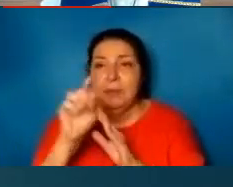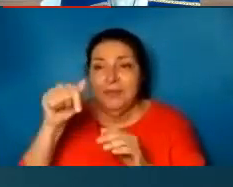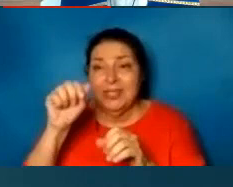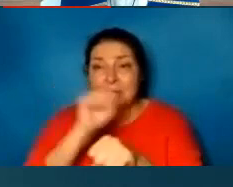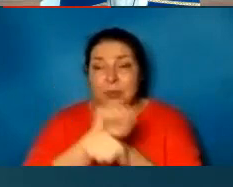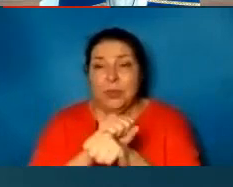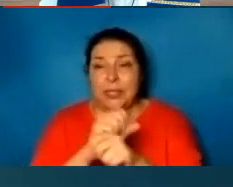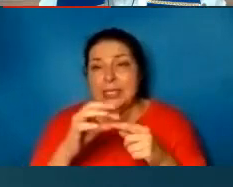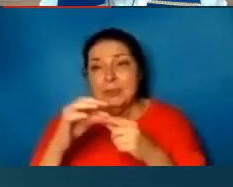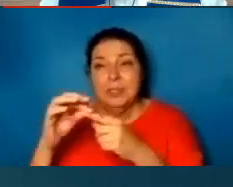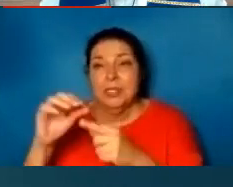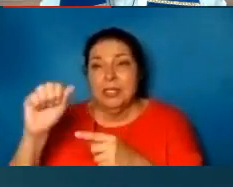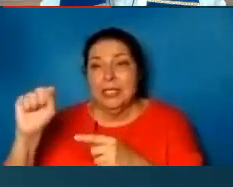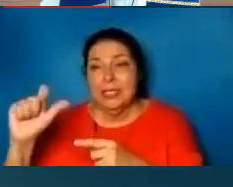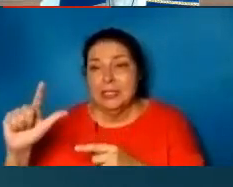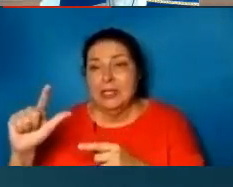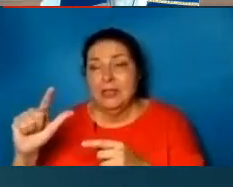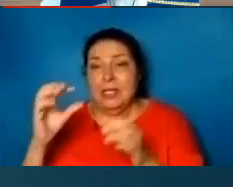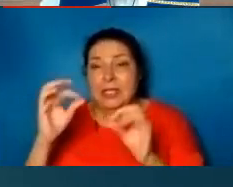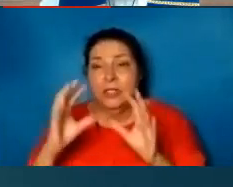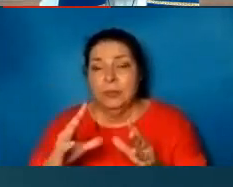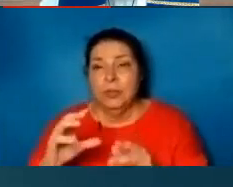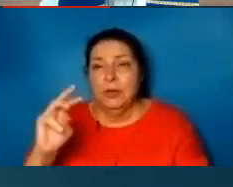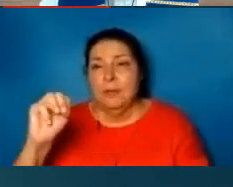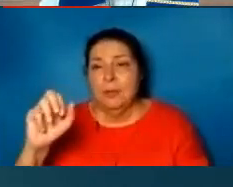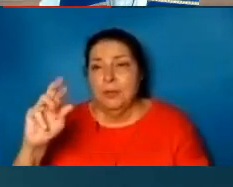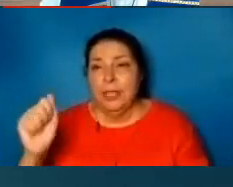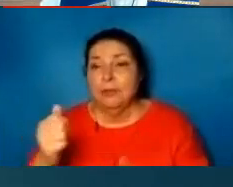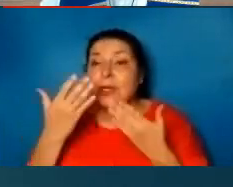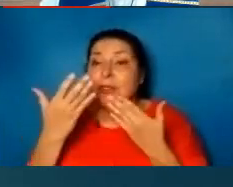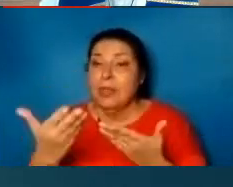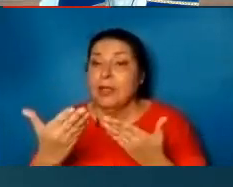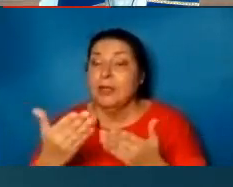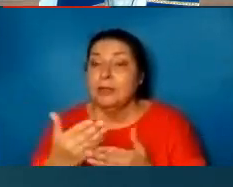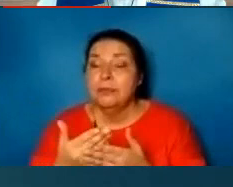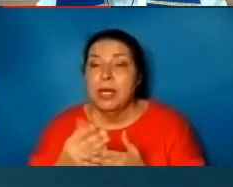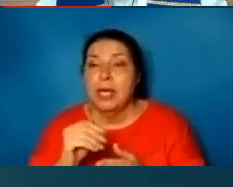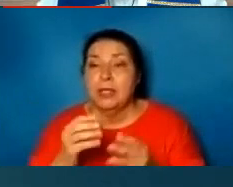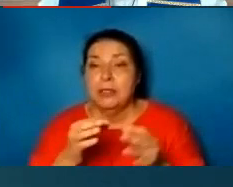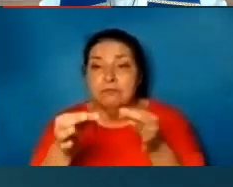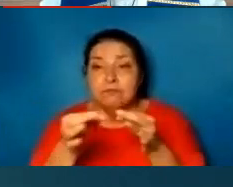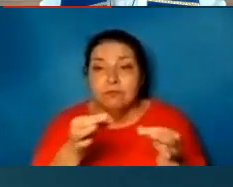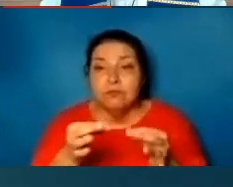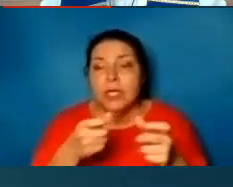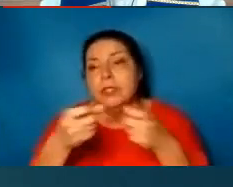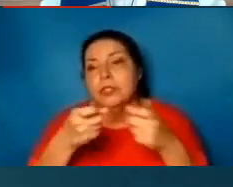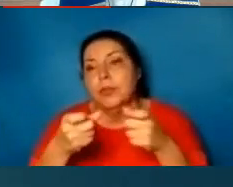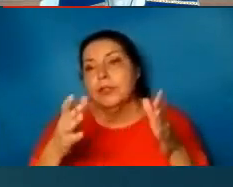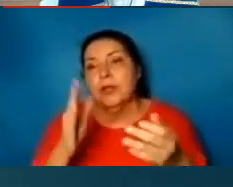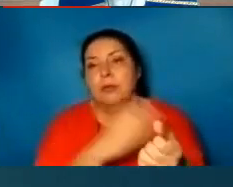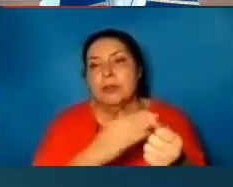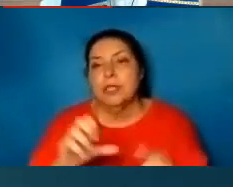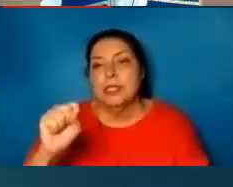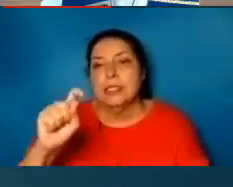our ASL interpreter, Maria Coronado. Many thanks to her and our director of music this week at St. John